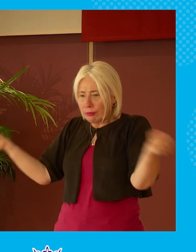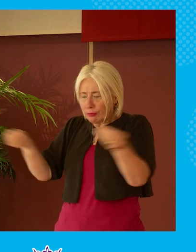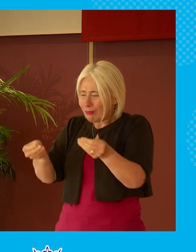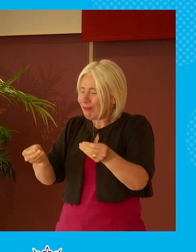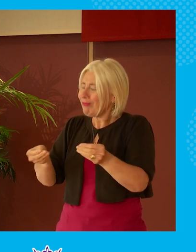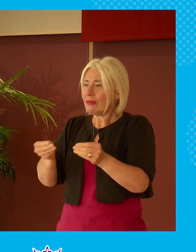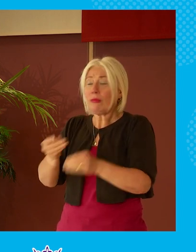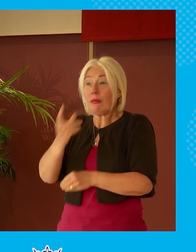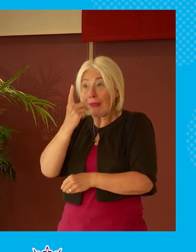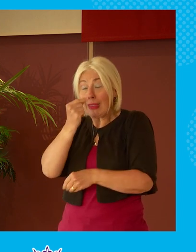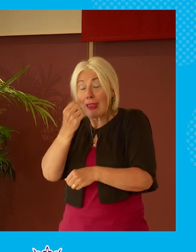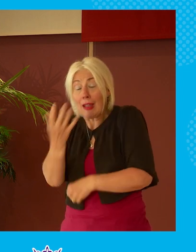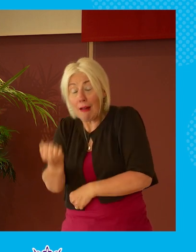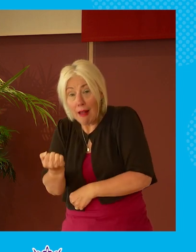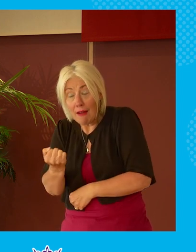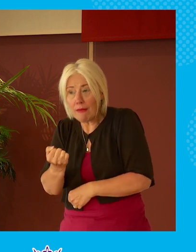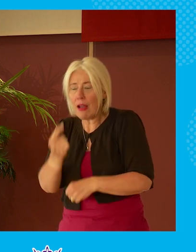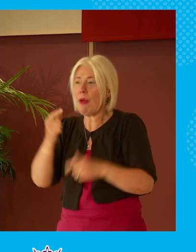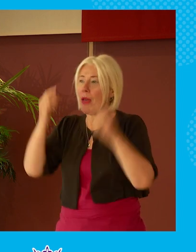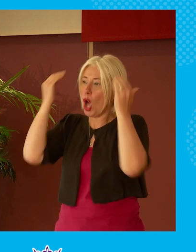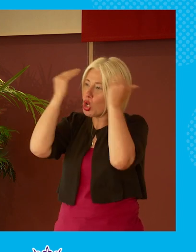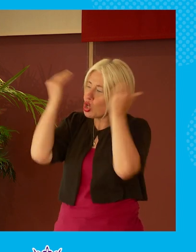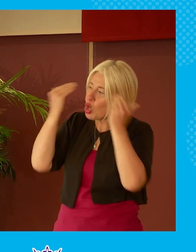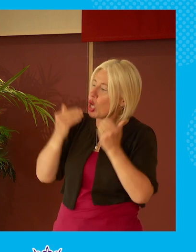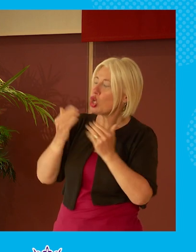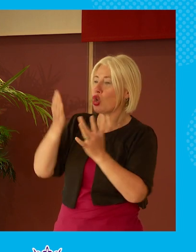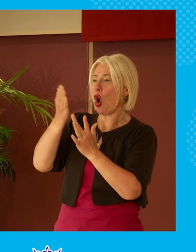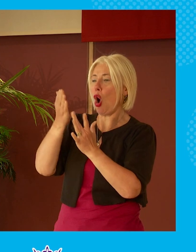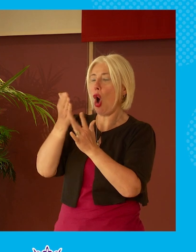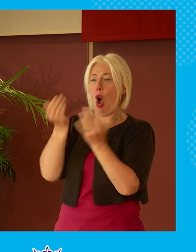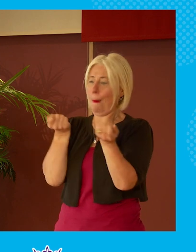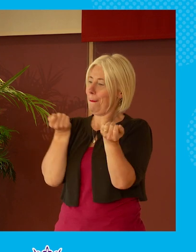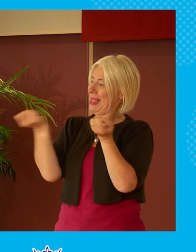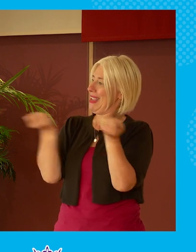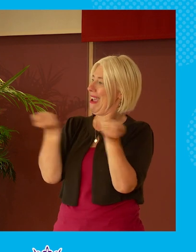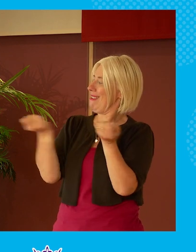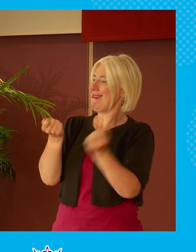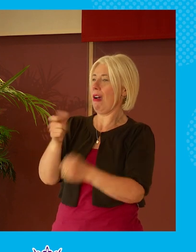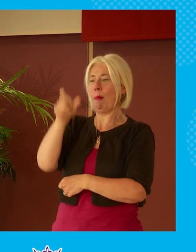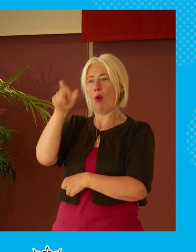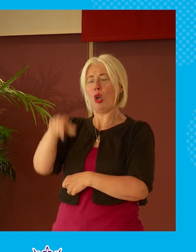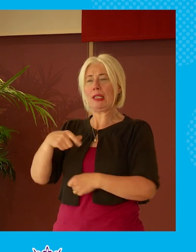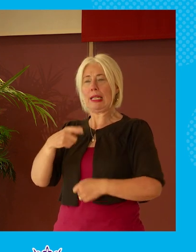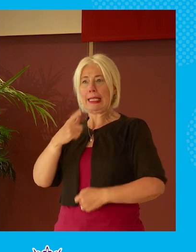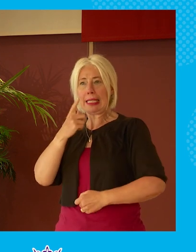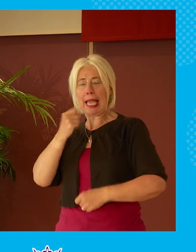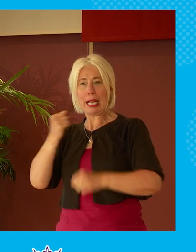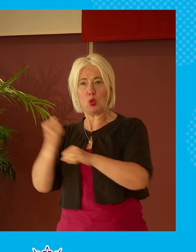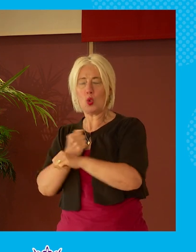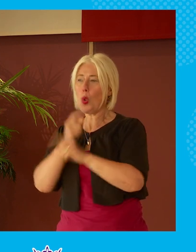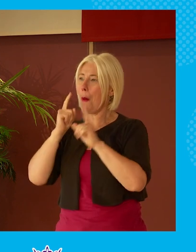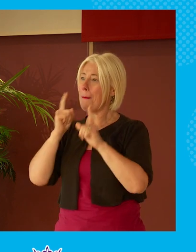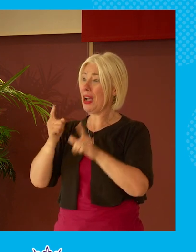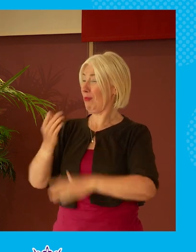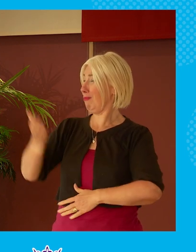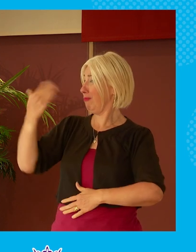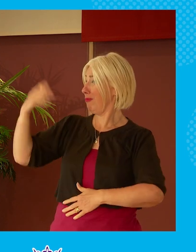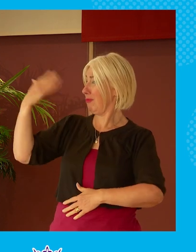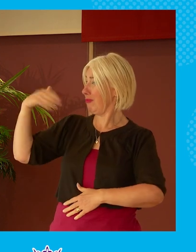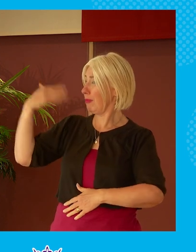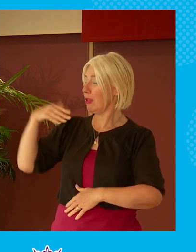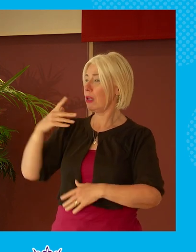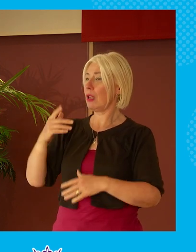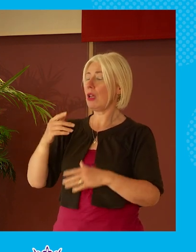can have them in you know a judge or an a mediator uh type type type role we need to i suppose and we used to have those